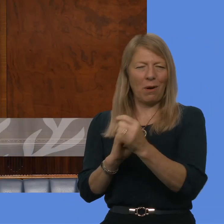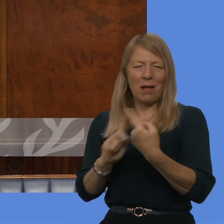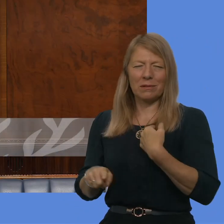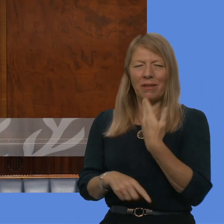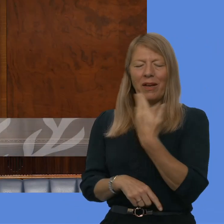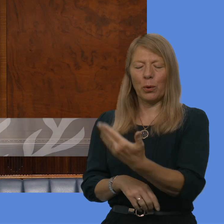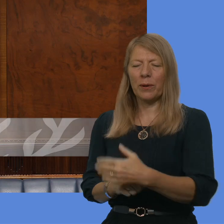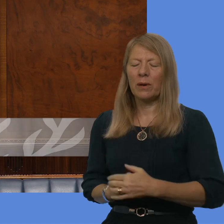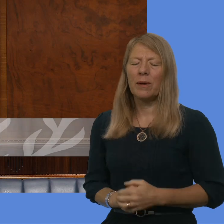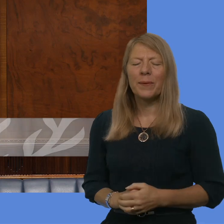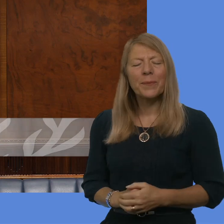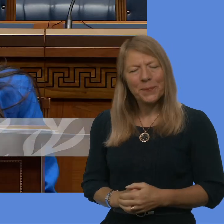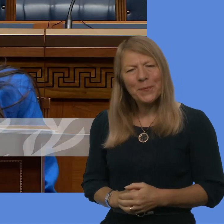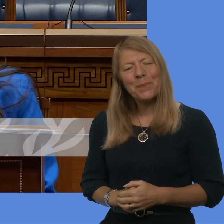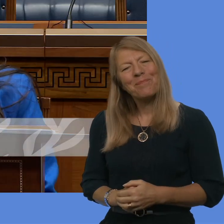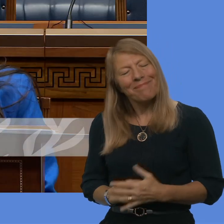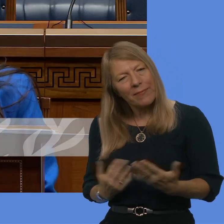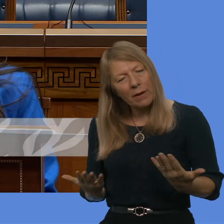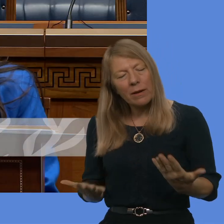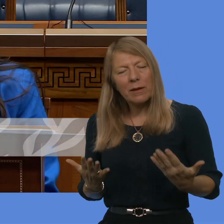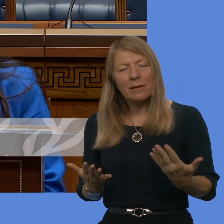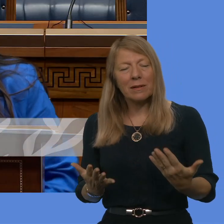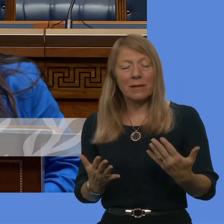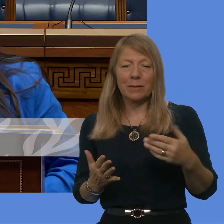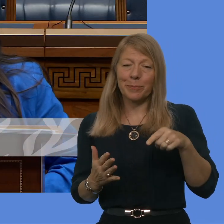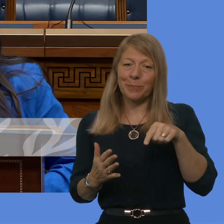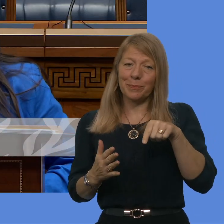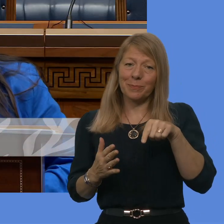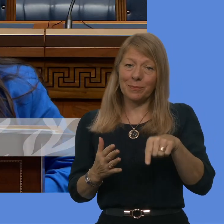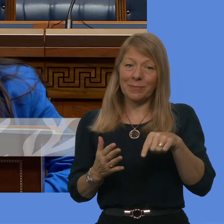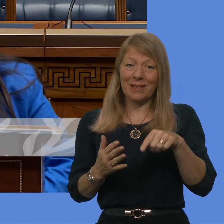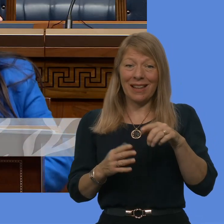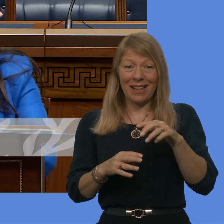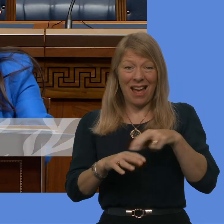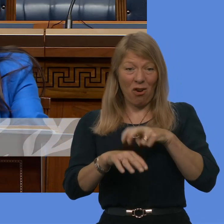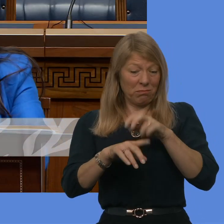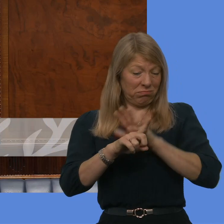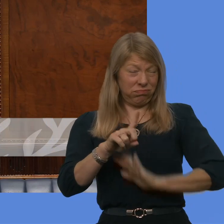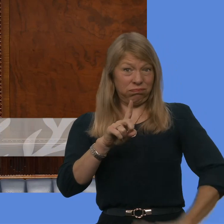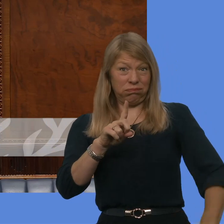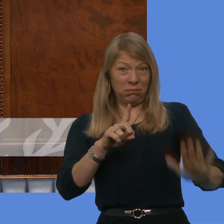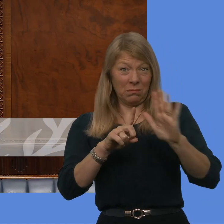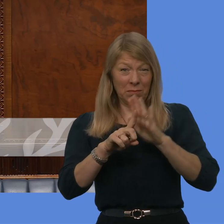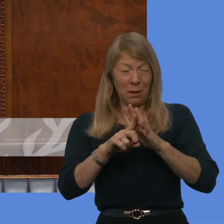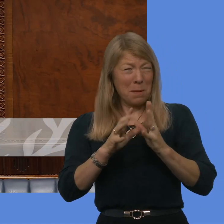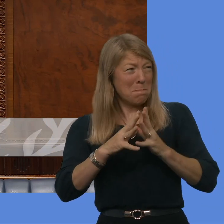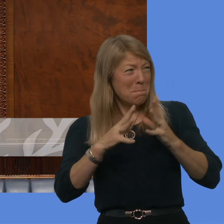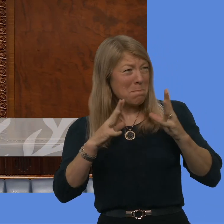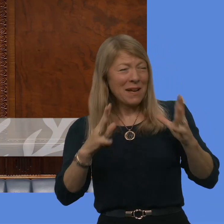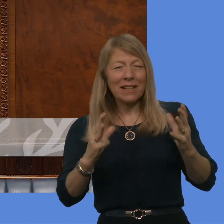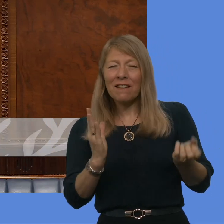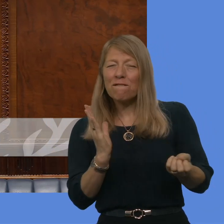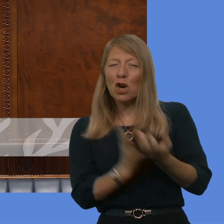Loughnay is not only the largest freshwater body on the island of Ireland, but it also provides 40%